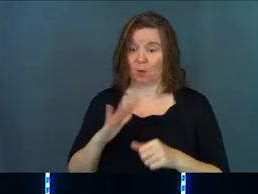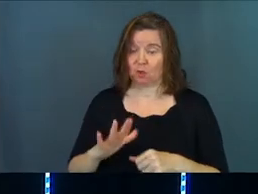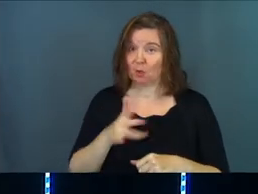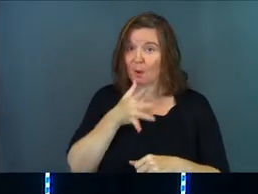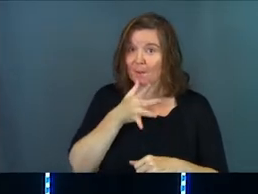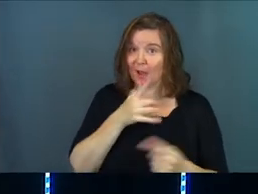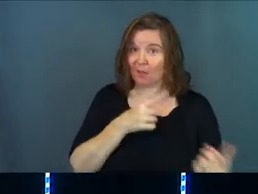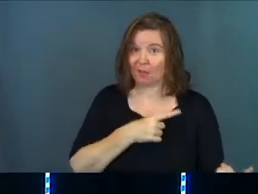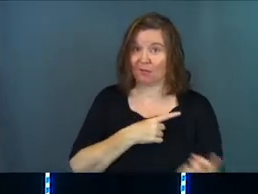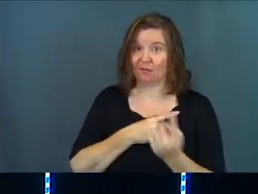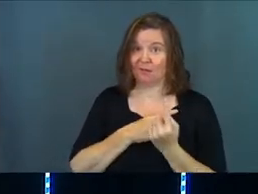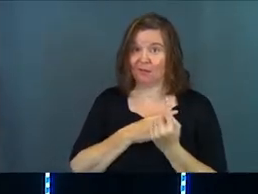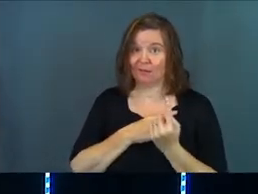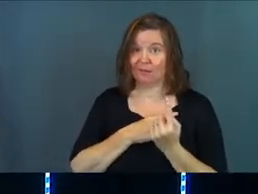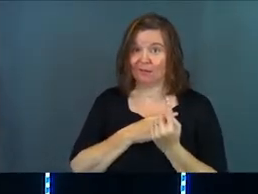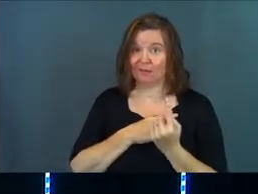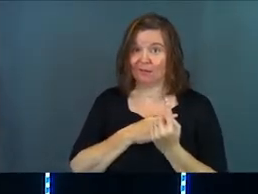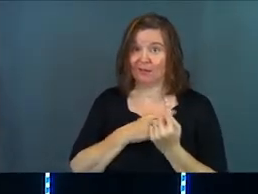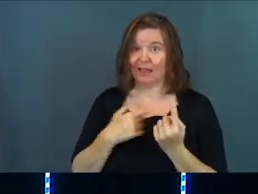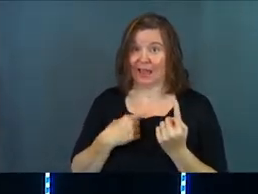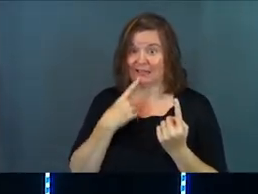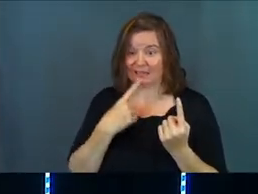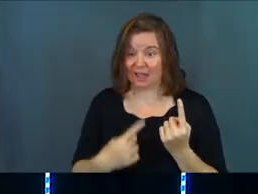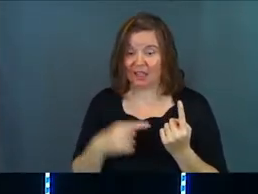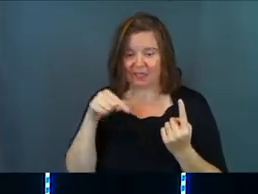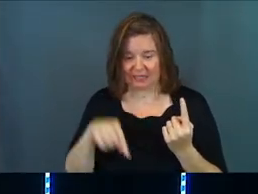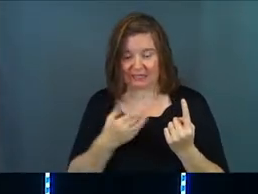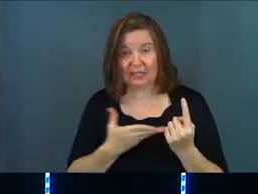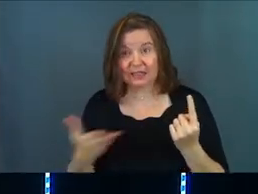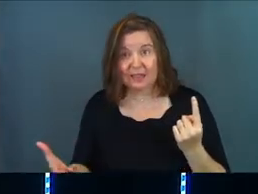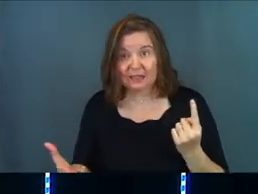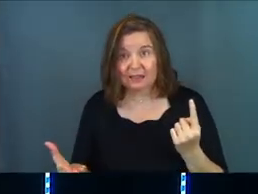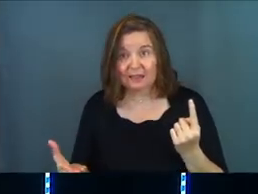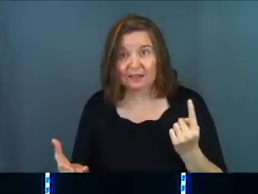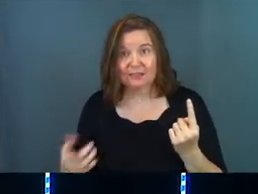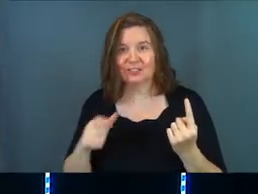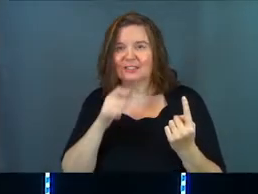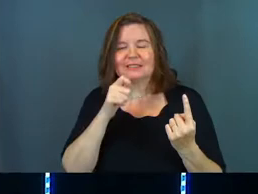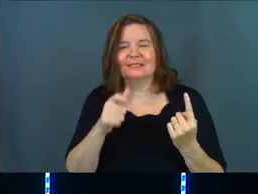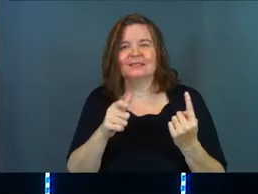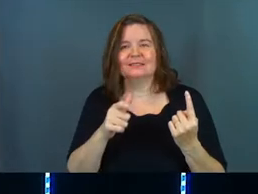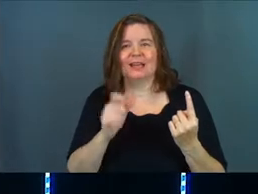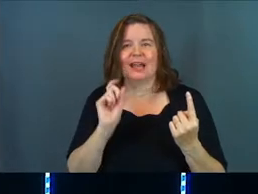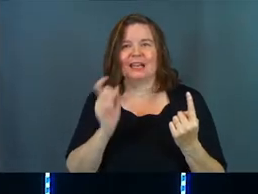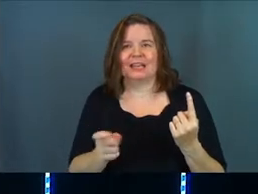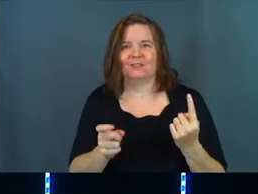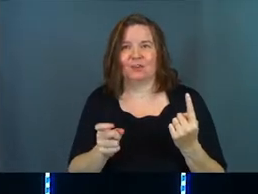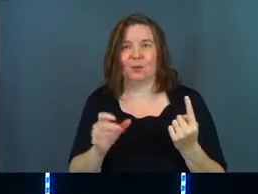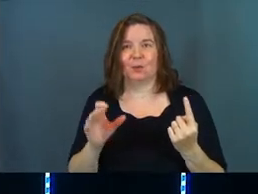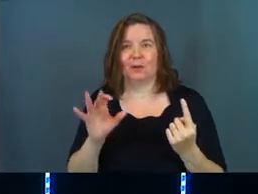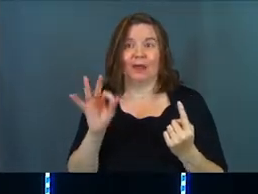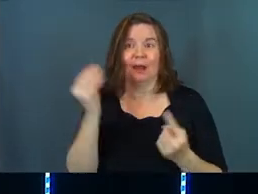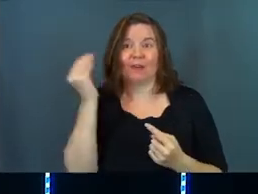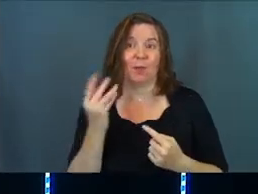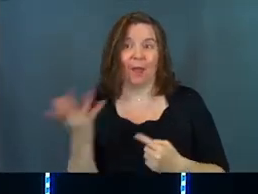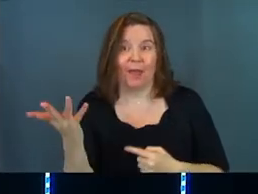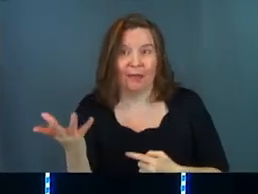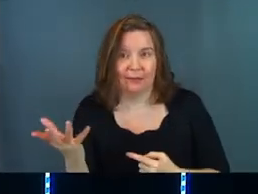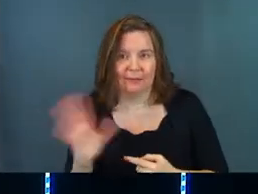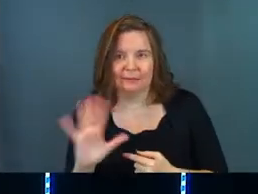When your mother comes to you and says, this is a thing, she doesn't, she's not giving you an FYI.